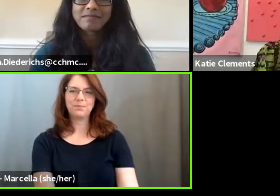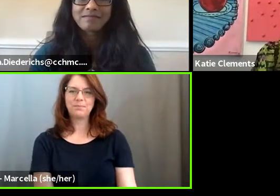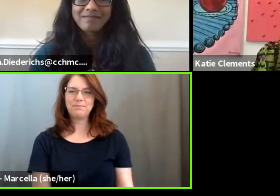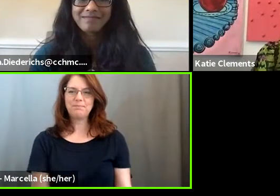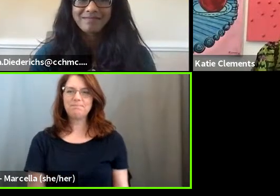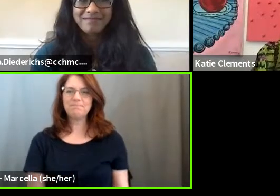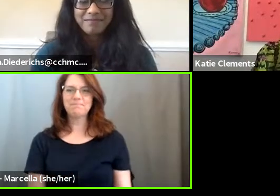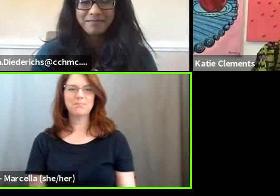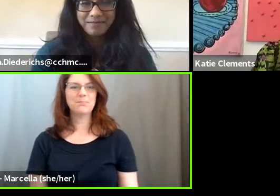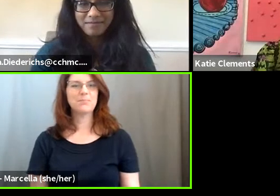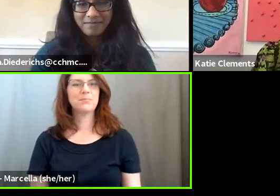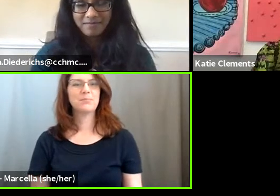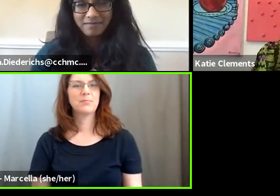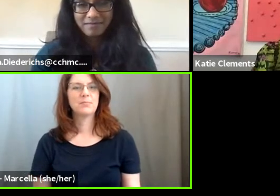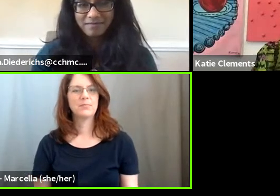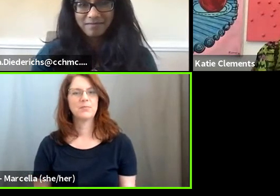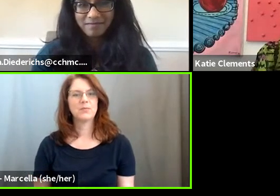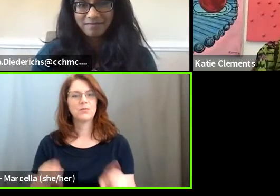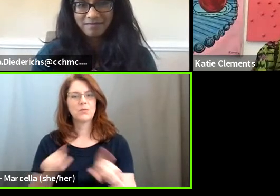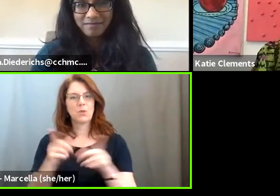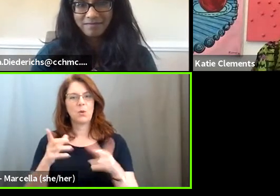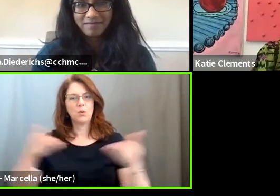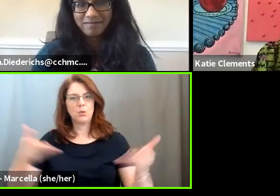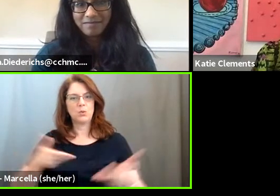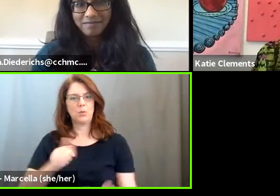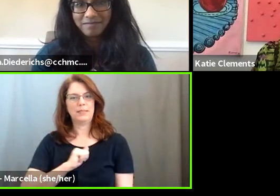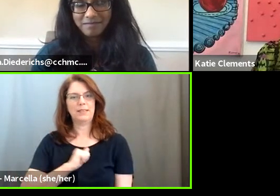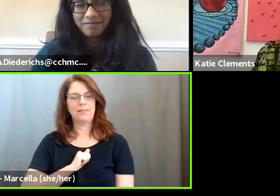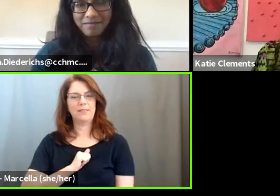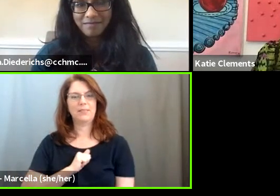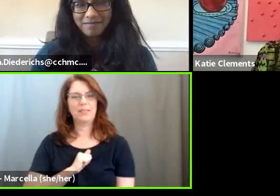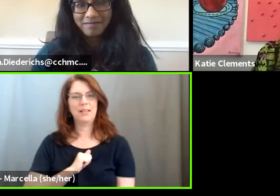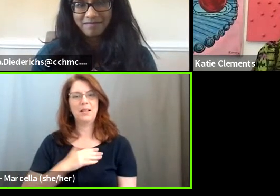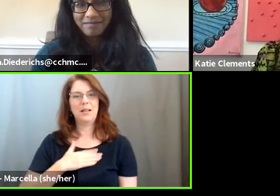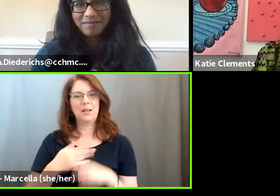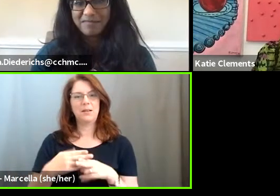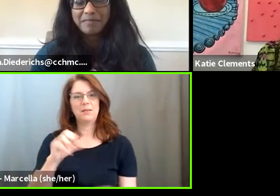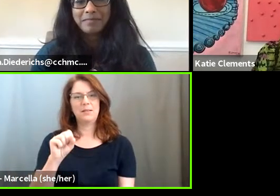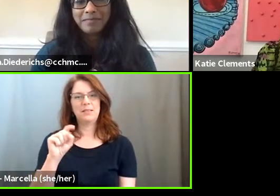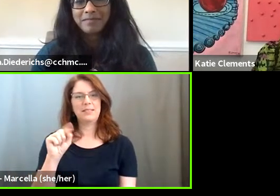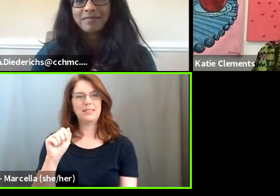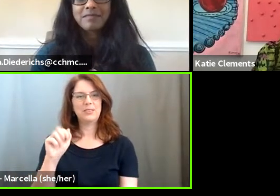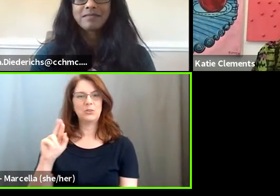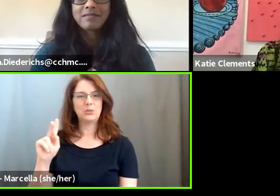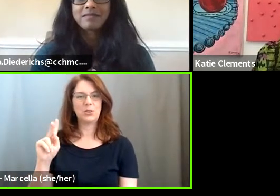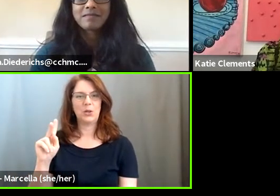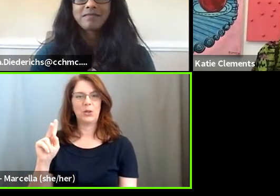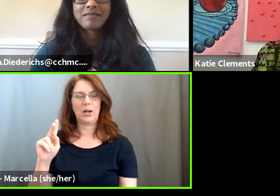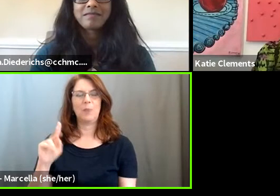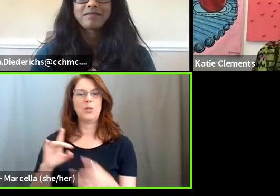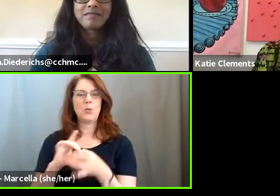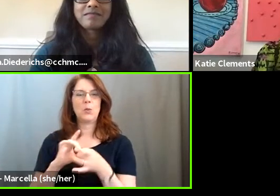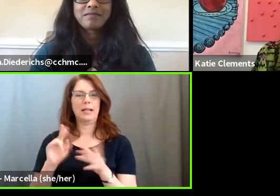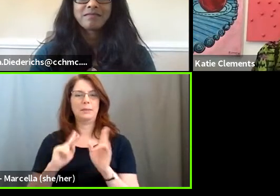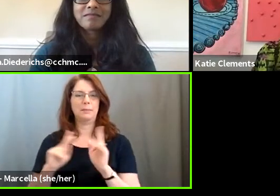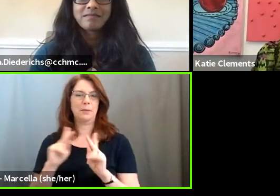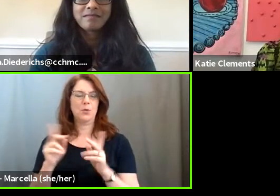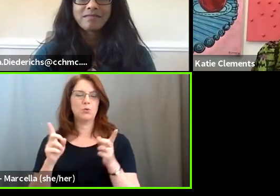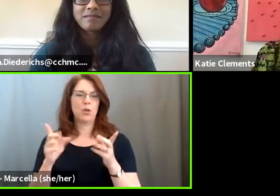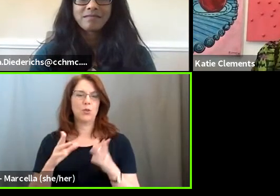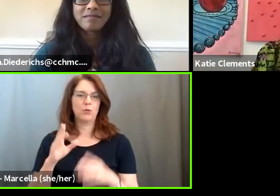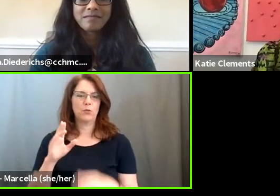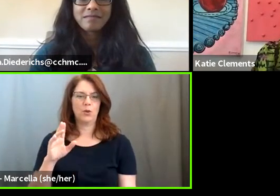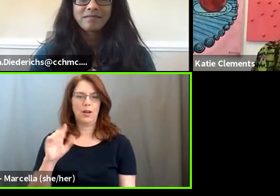I'd also like to introduce myself. My name is Stark. I'm the Uniting People Director for AIGA